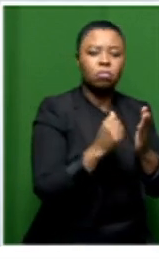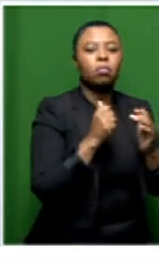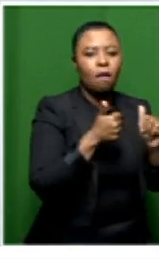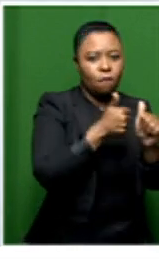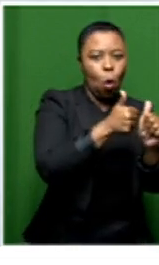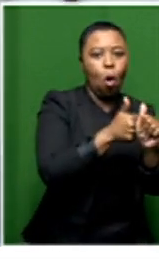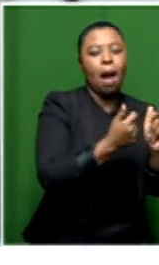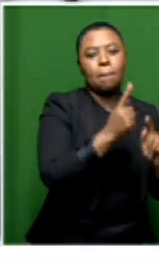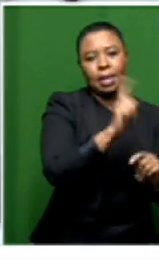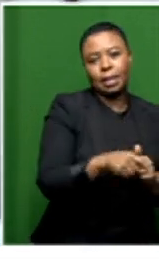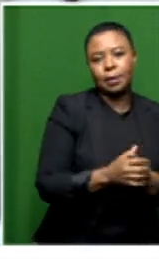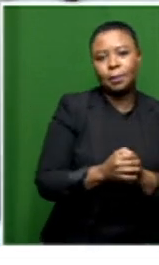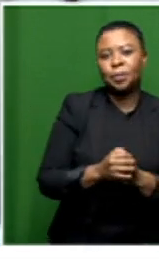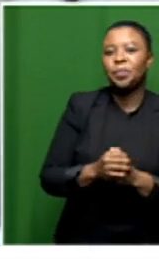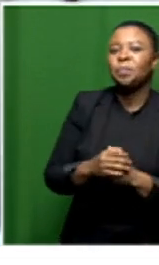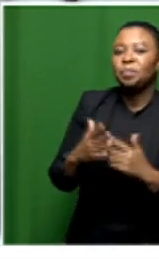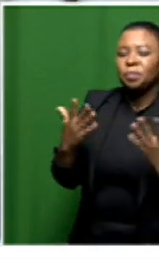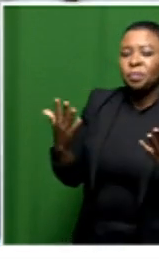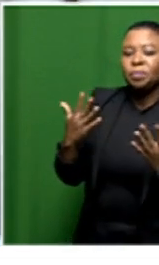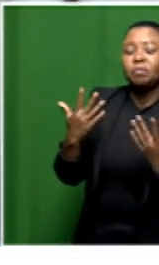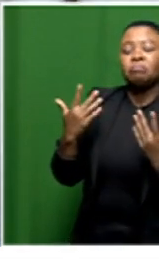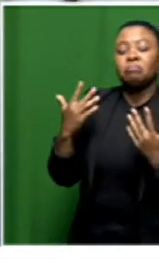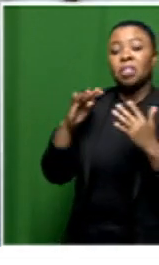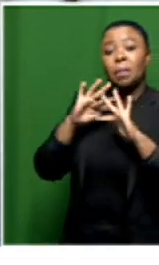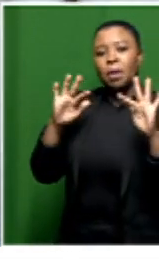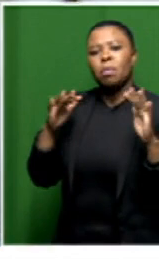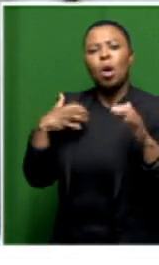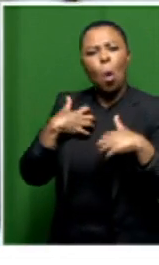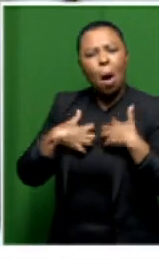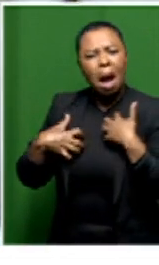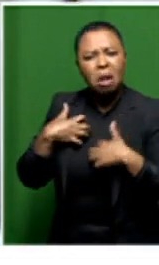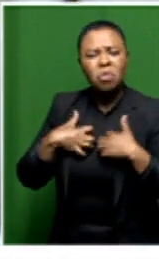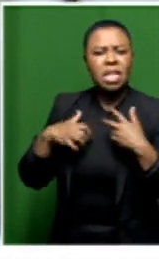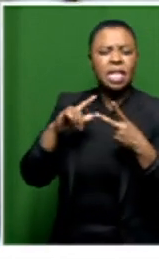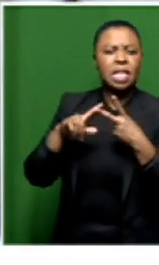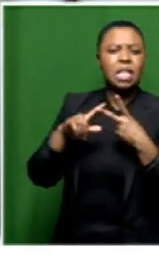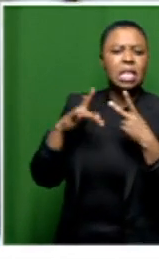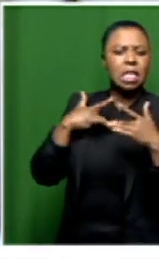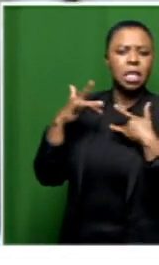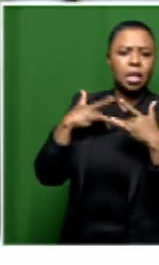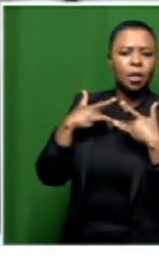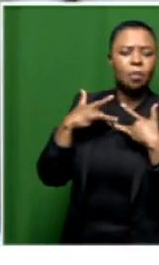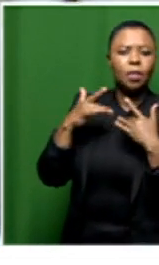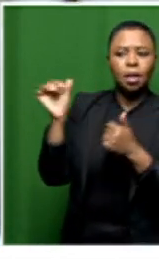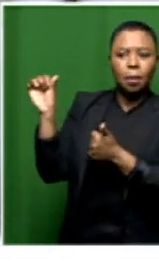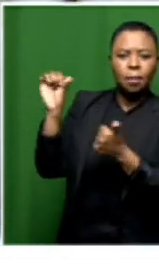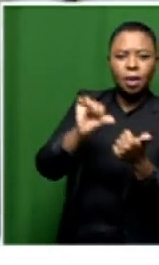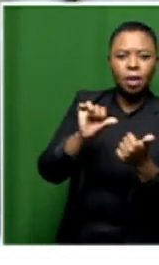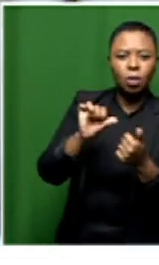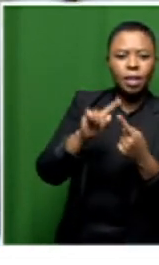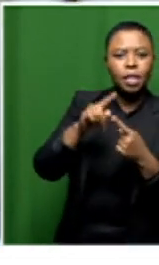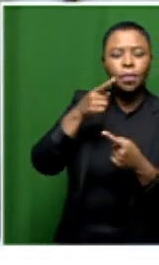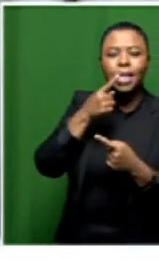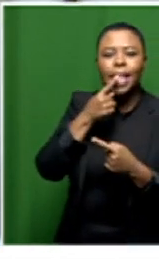up and professor people have been worried and wondering about the return of sensors such as taste and